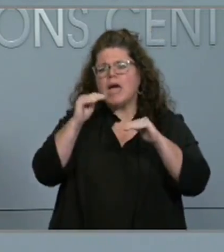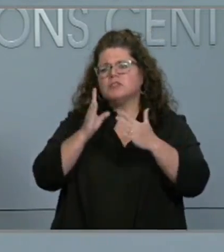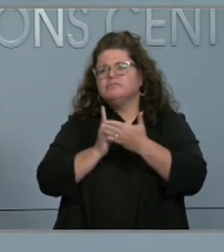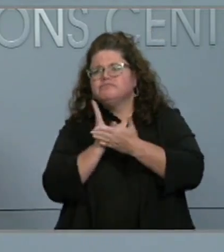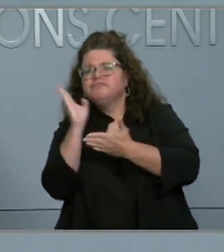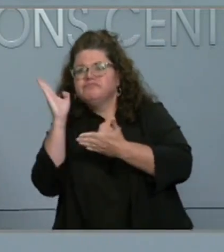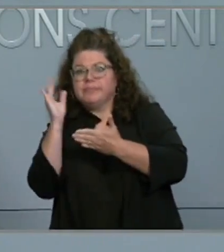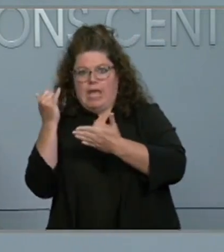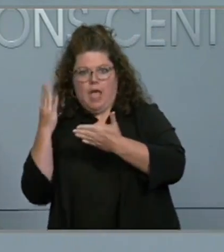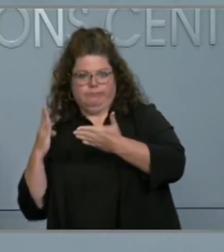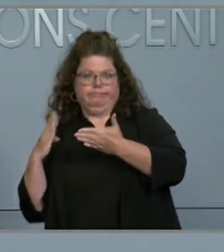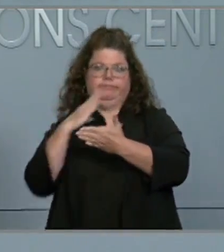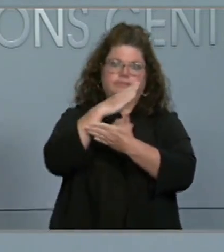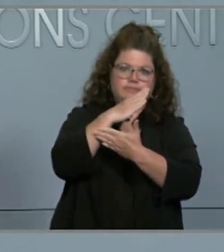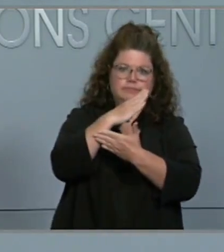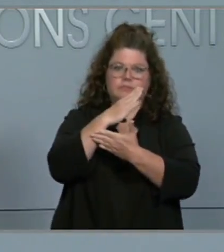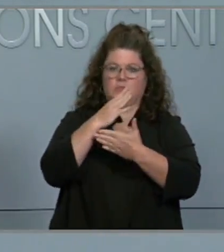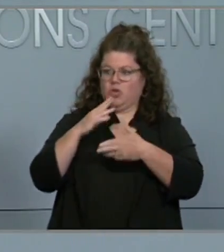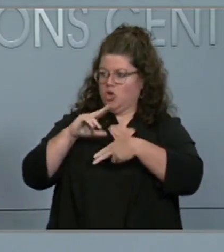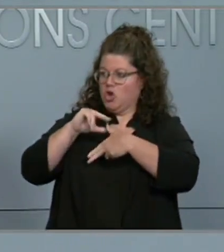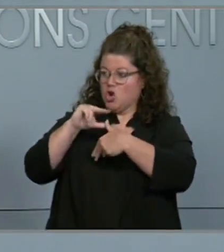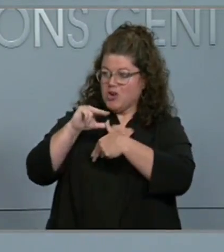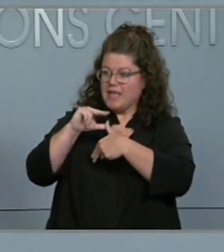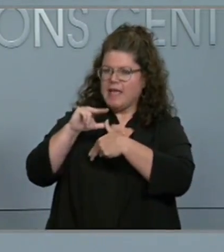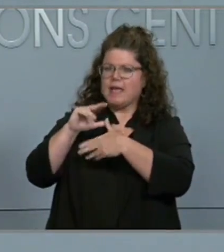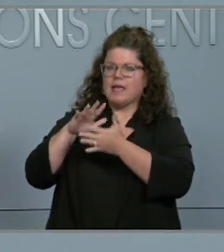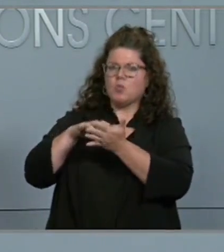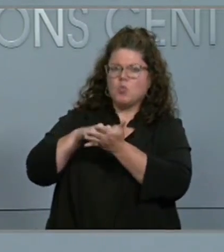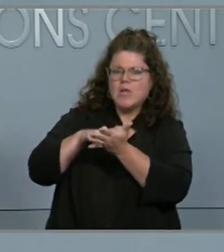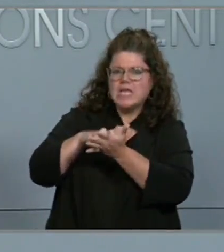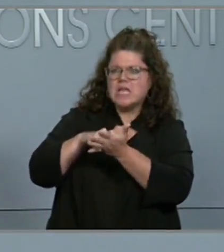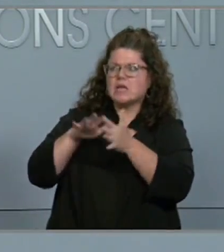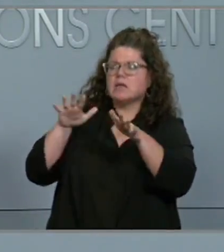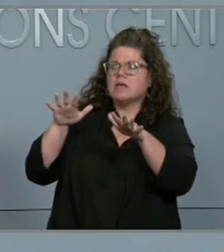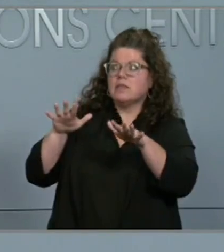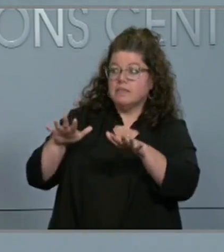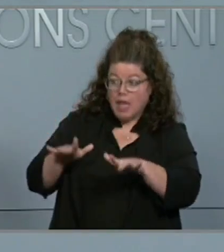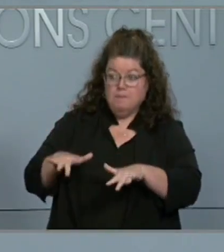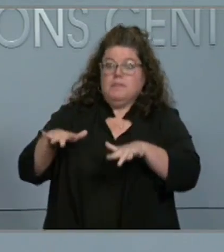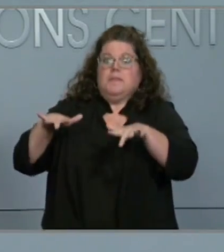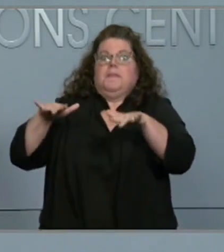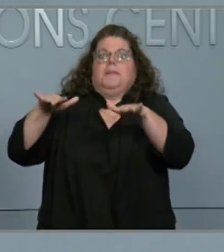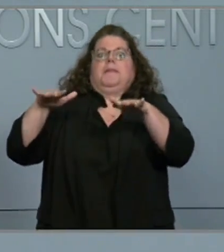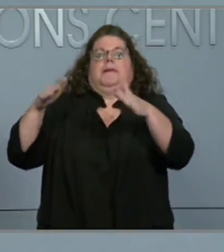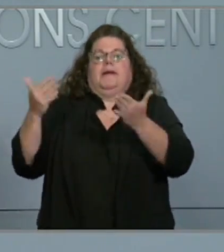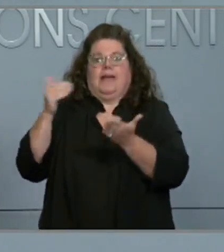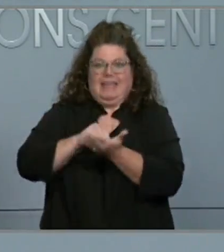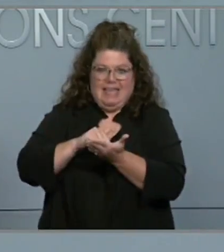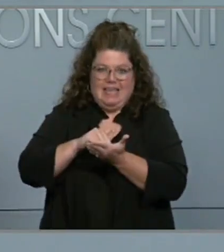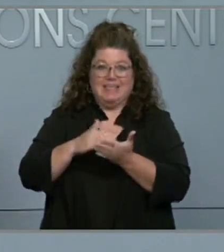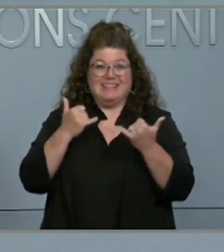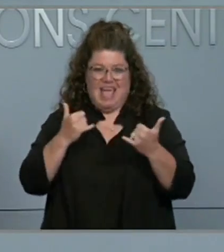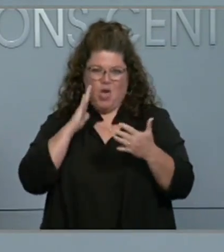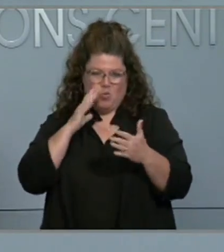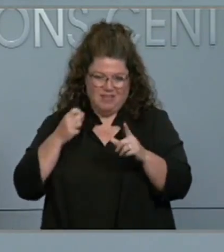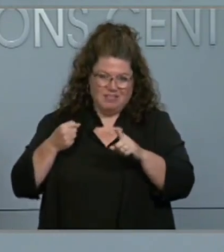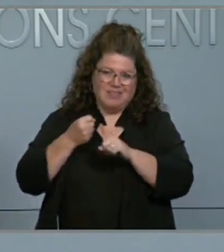into a hurricane before making landfall in South Carolina that's going to happen really close to now.